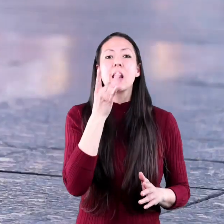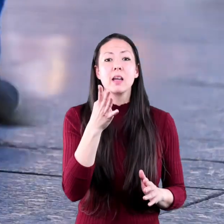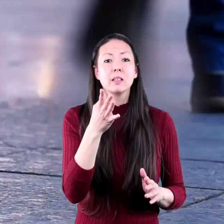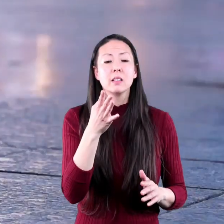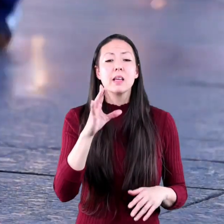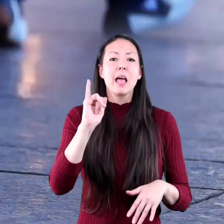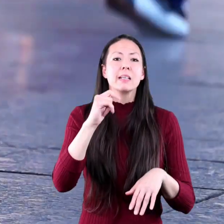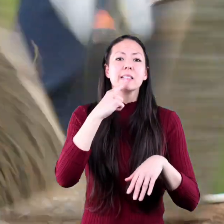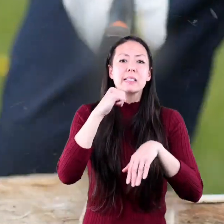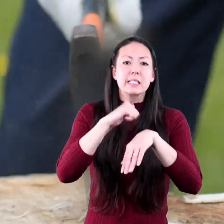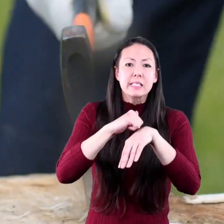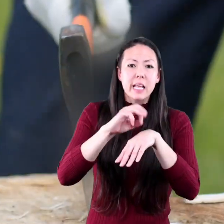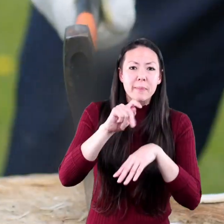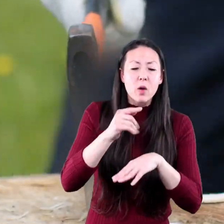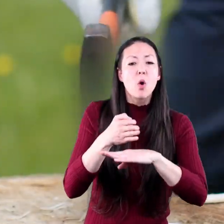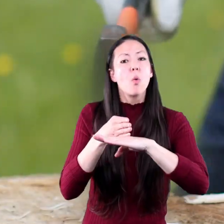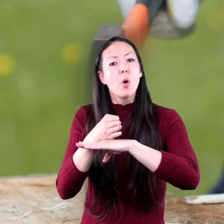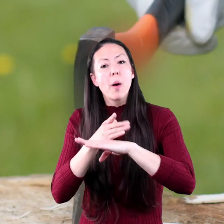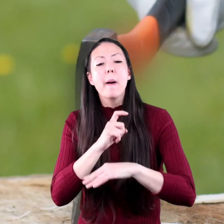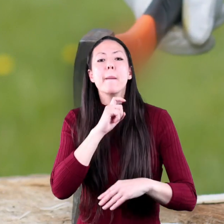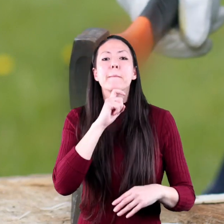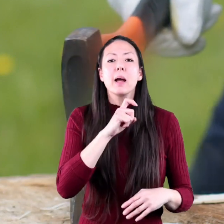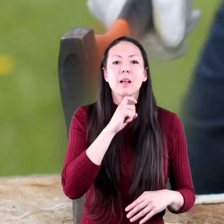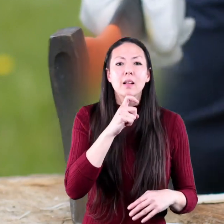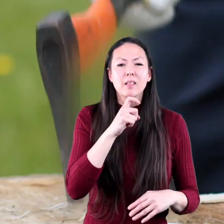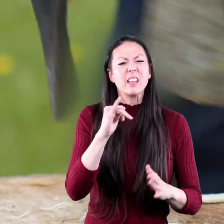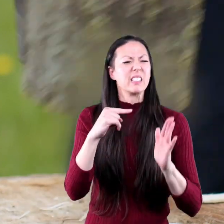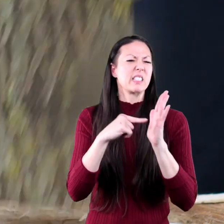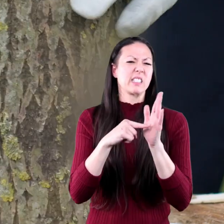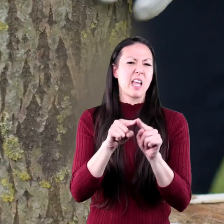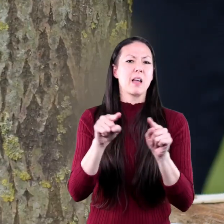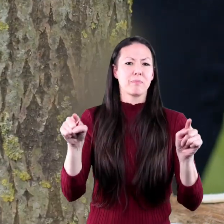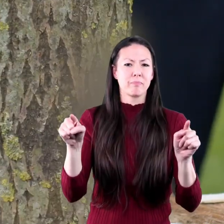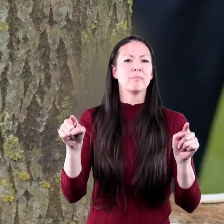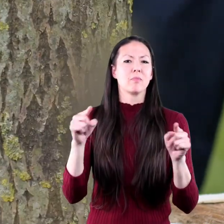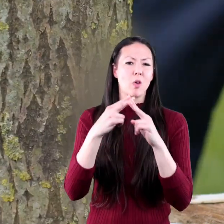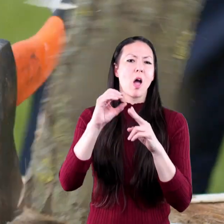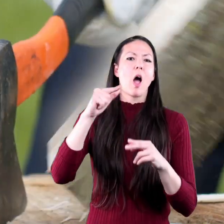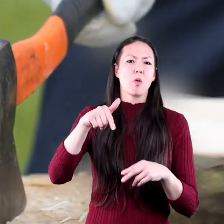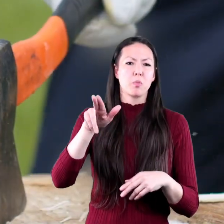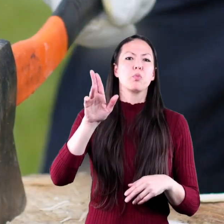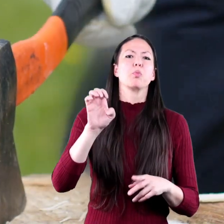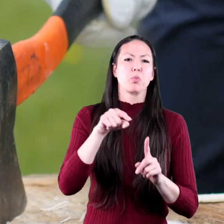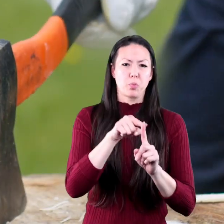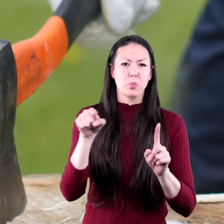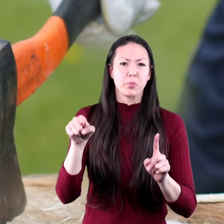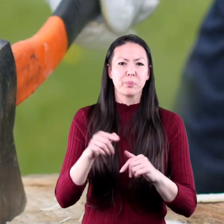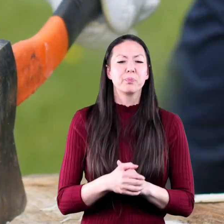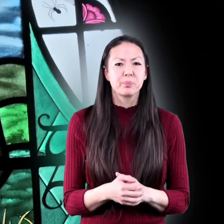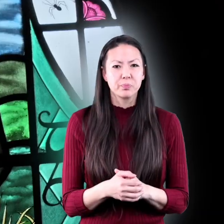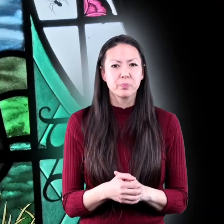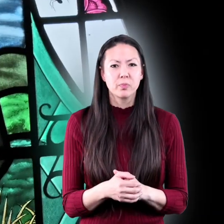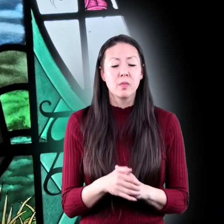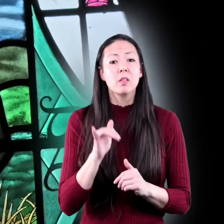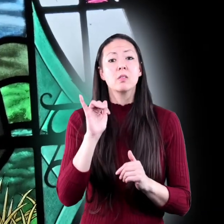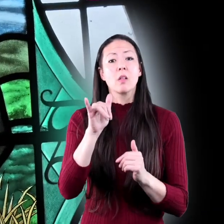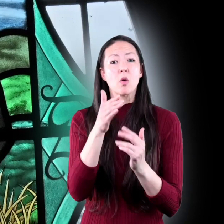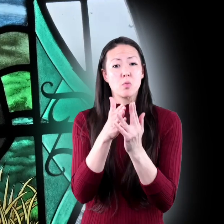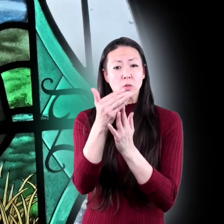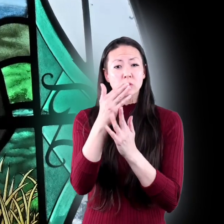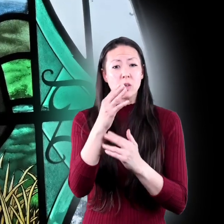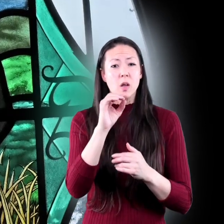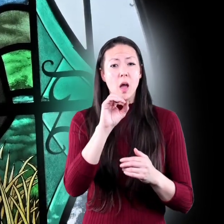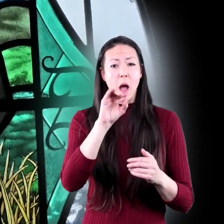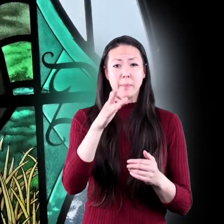Cement, wood, or metal objects are examples of things that are opaque. Translucent